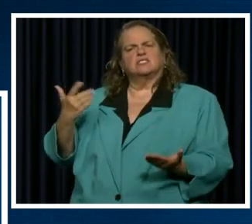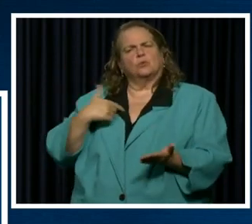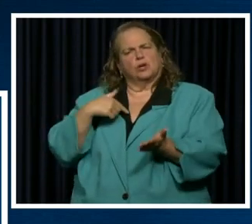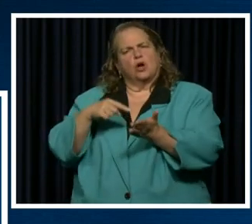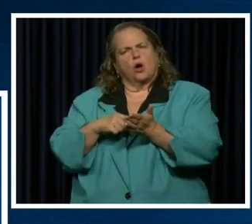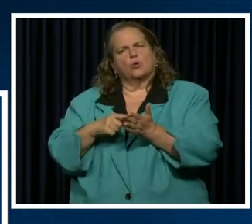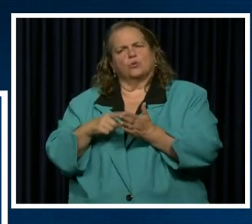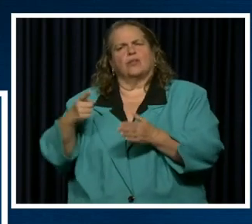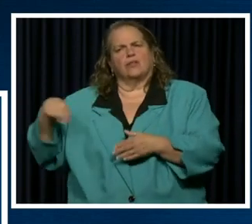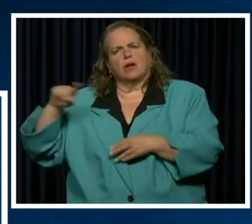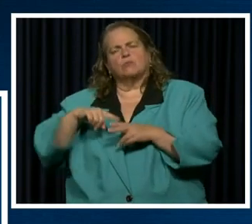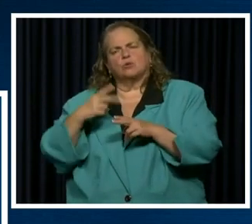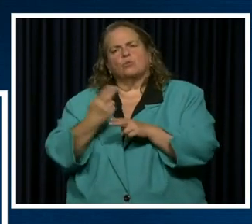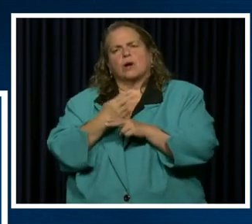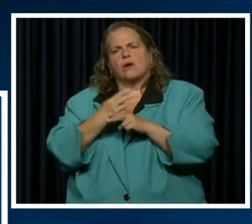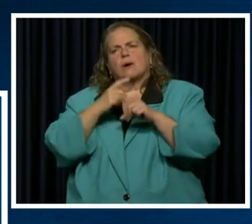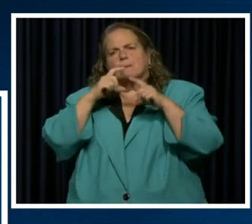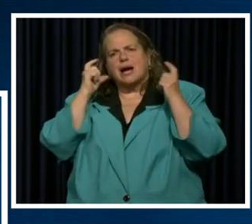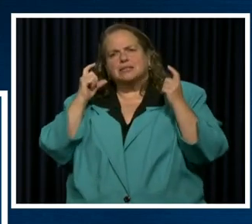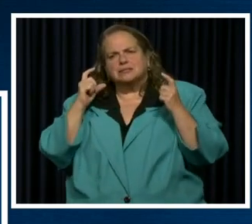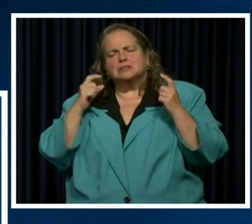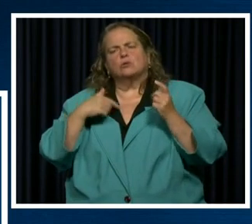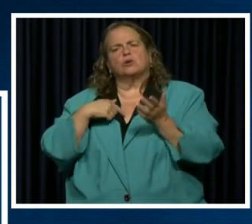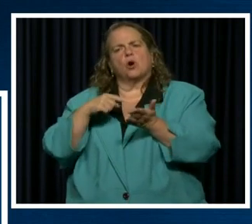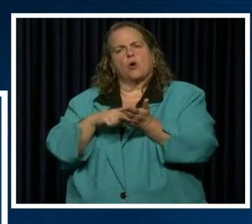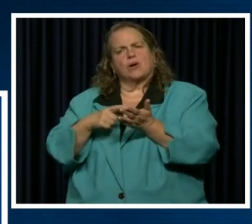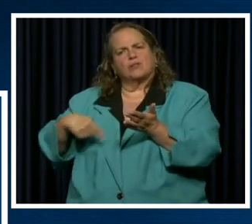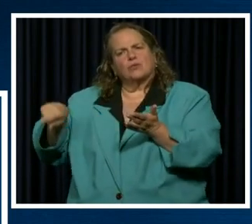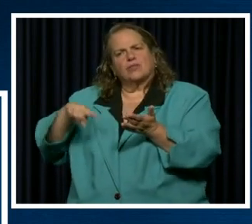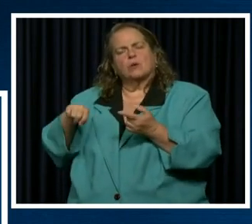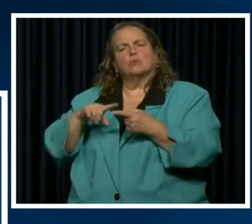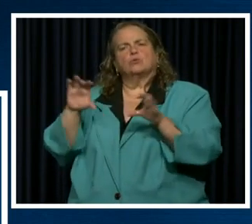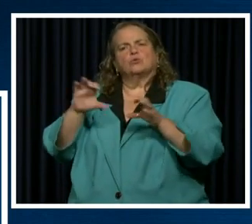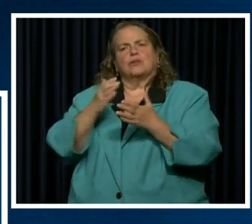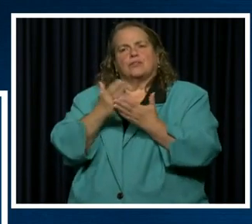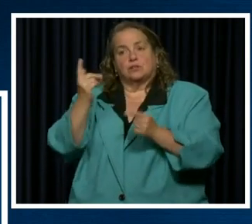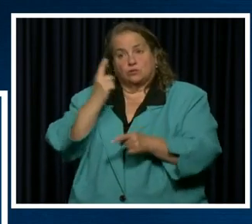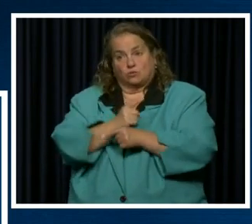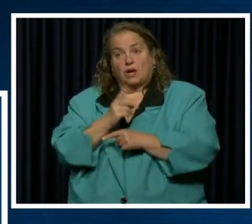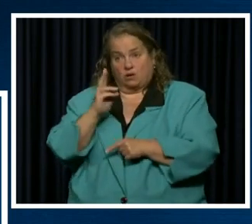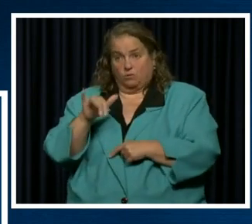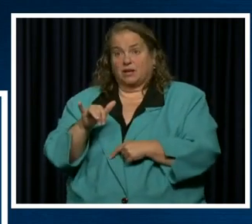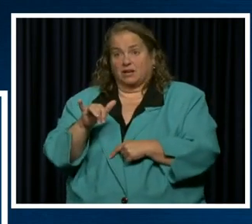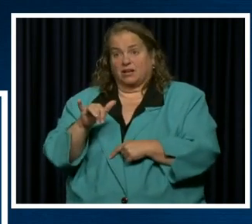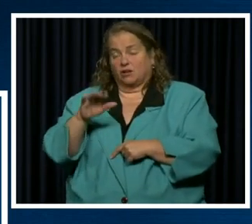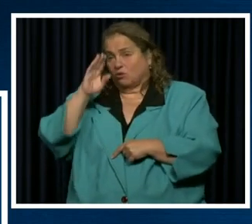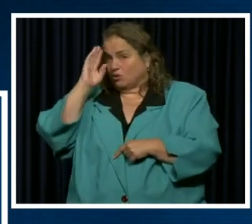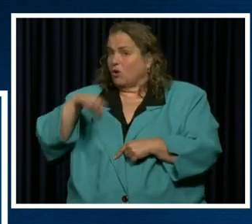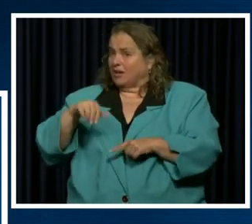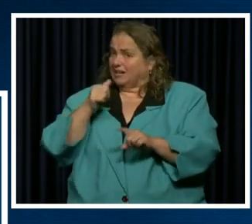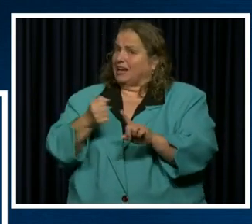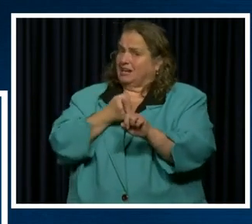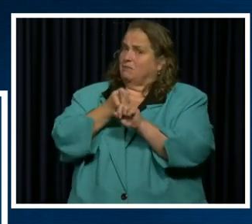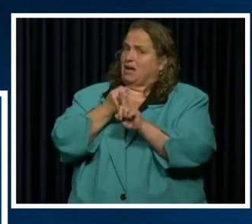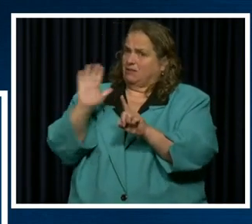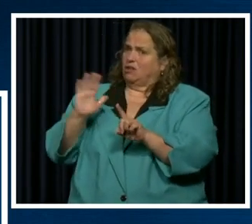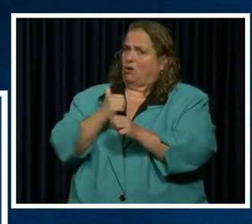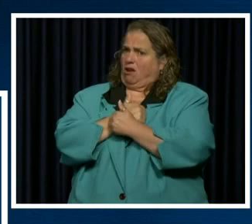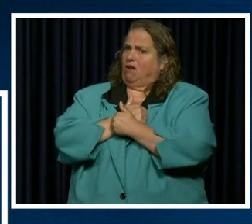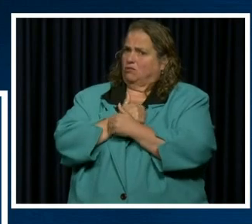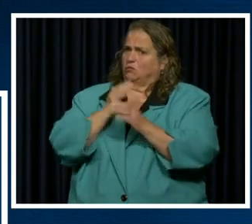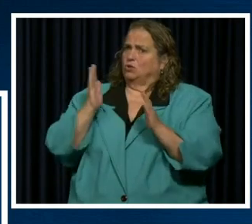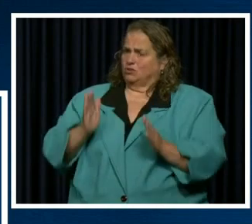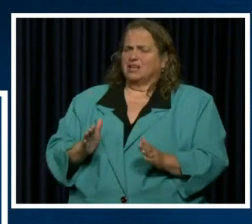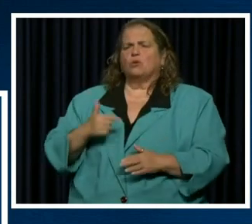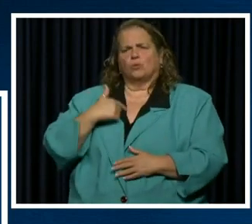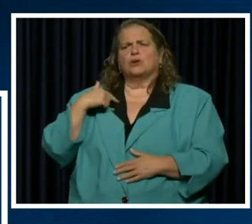also wear a mask? Don't we owe it to them to do things the right way, knowing that it could impact their loved one? I